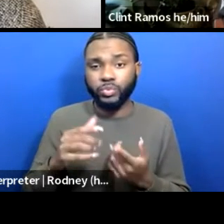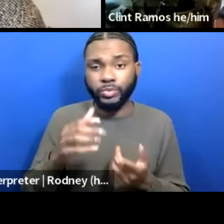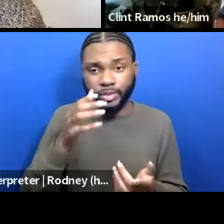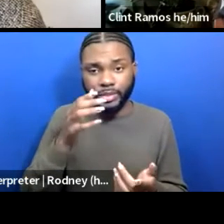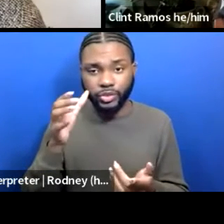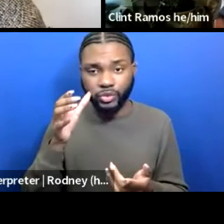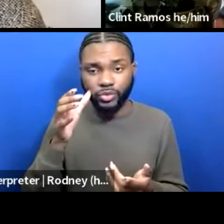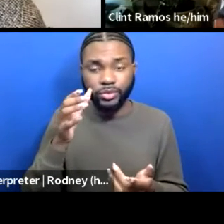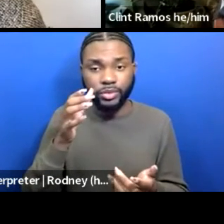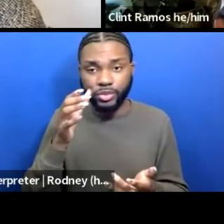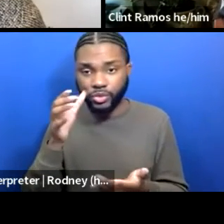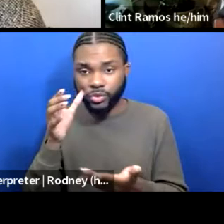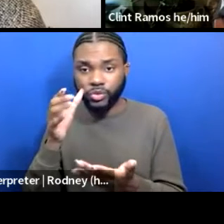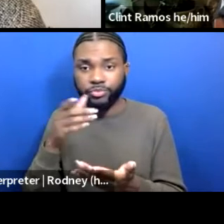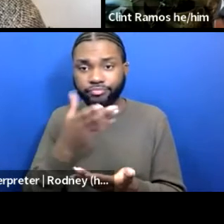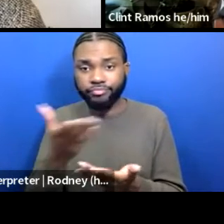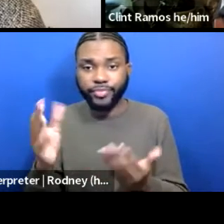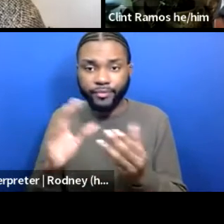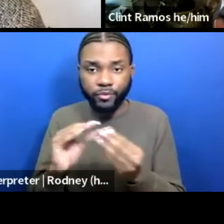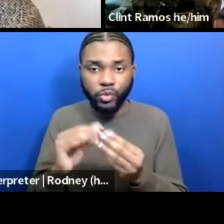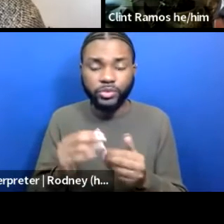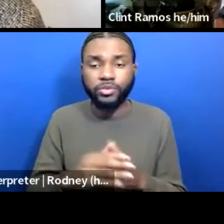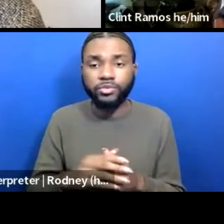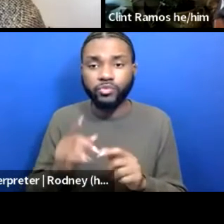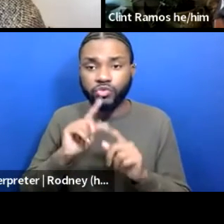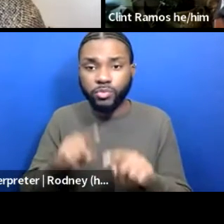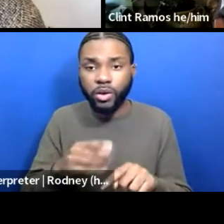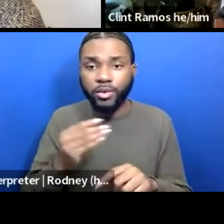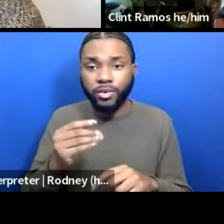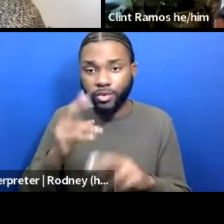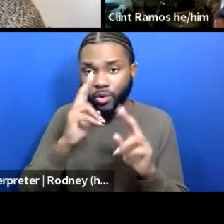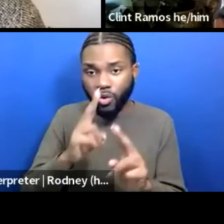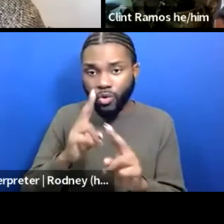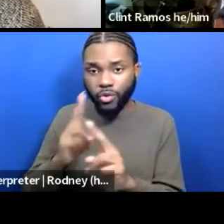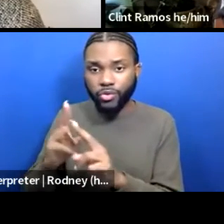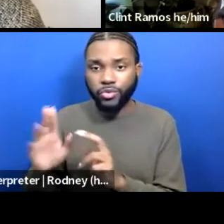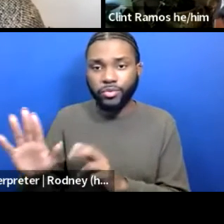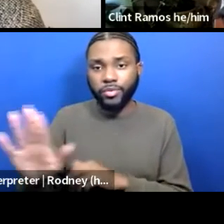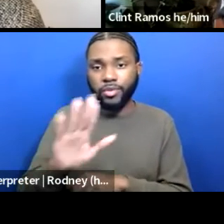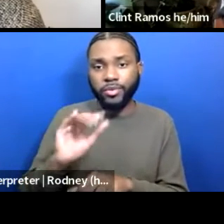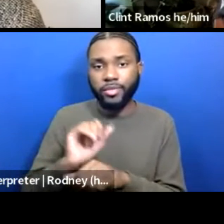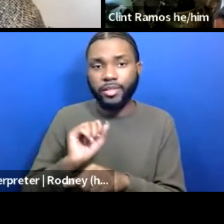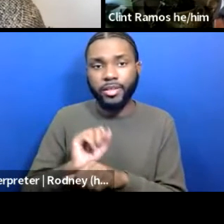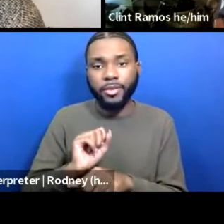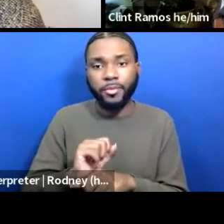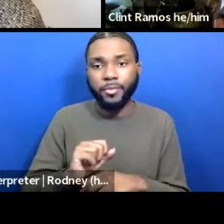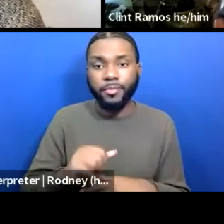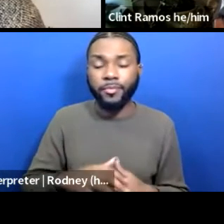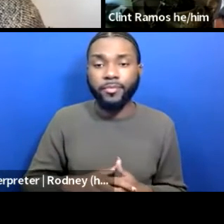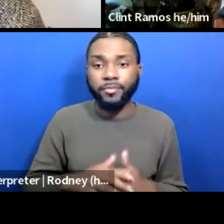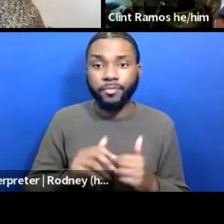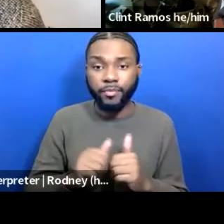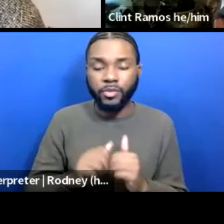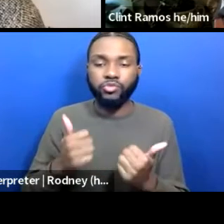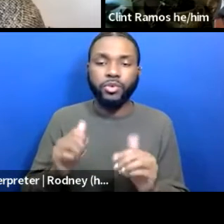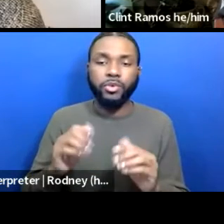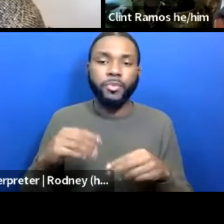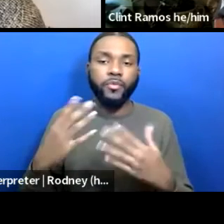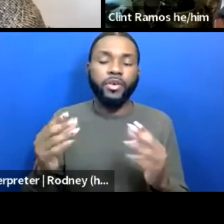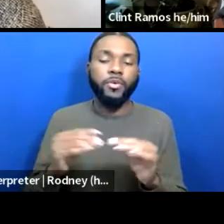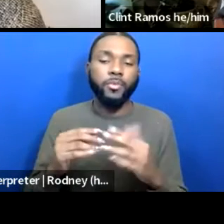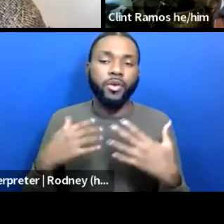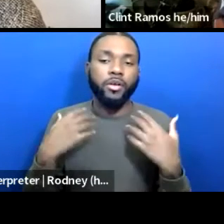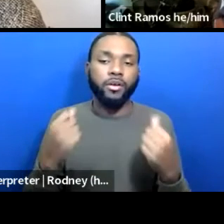to respond, and to honor them, to honor their labor by trying to bring a more healthy and sustainable